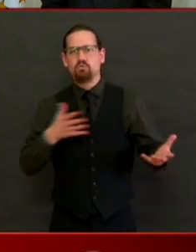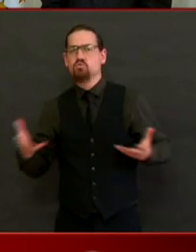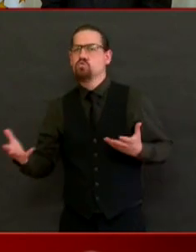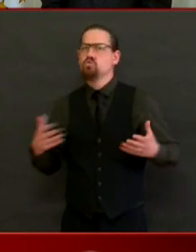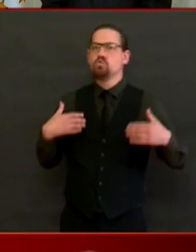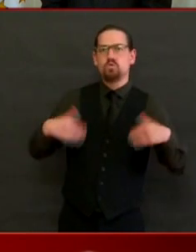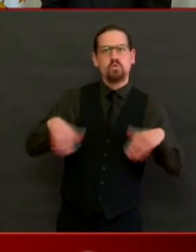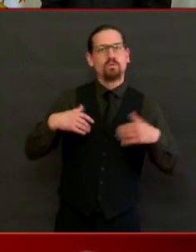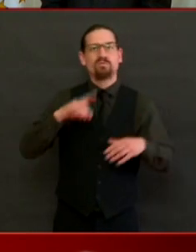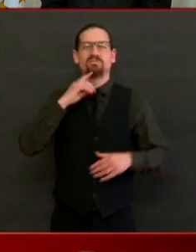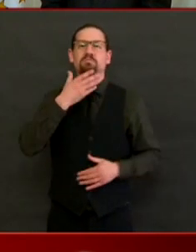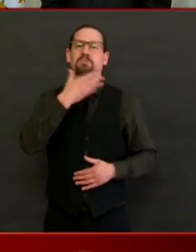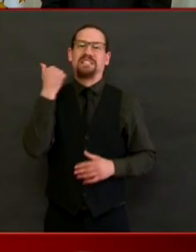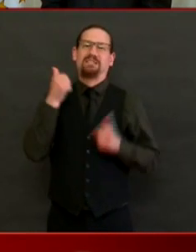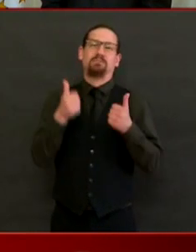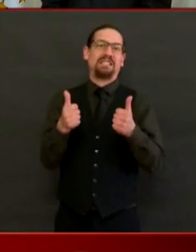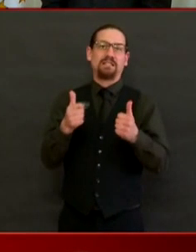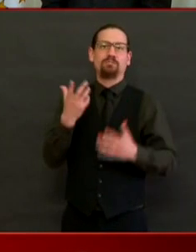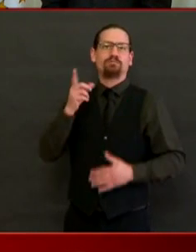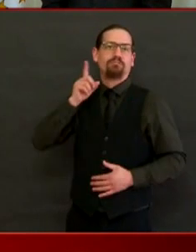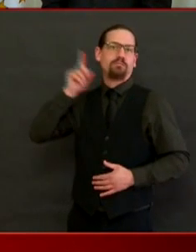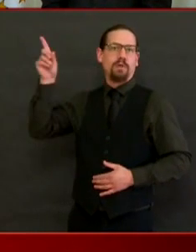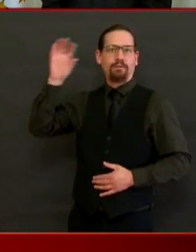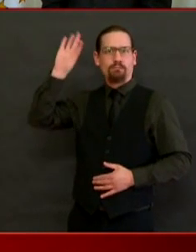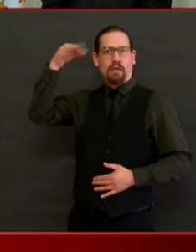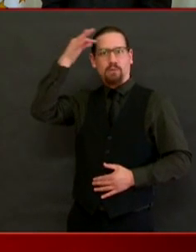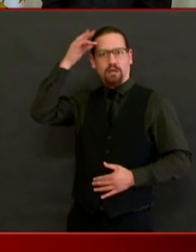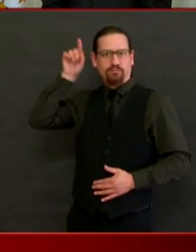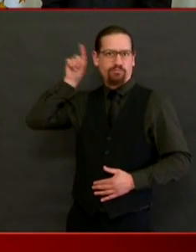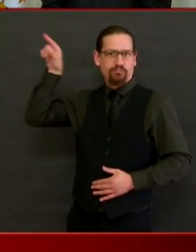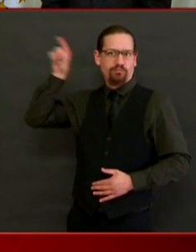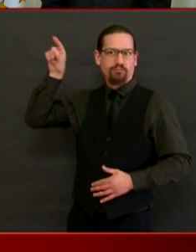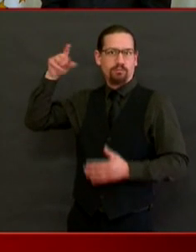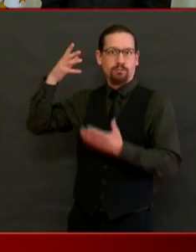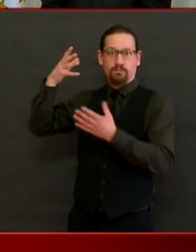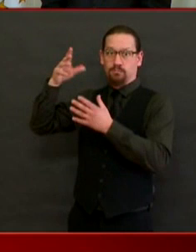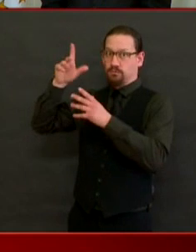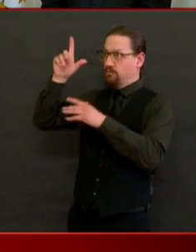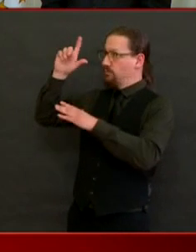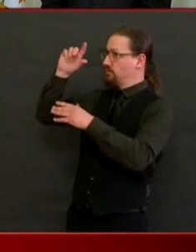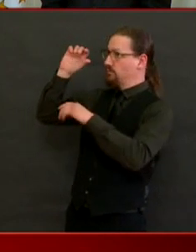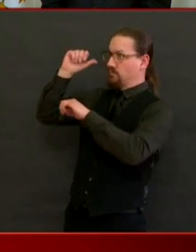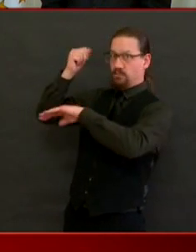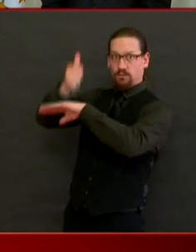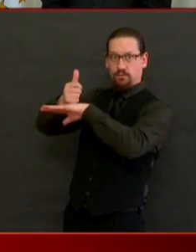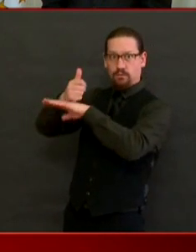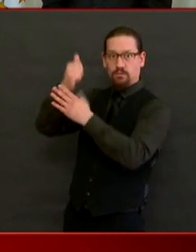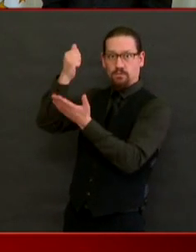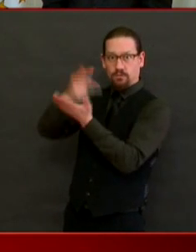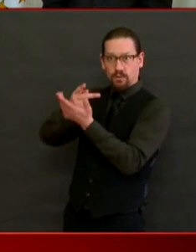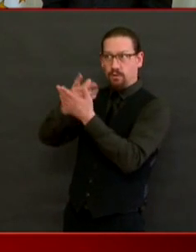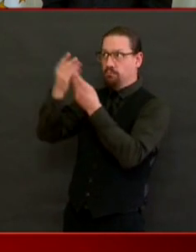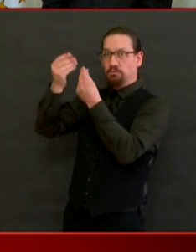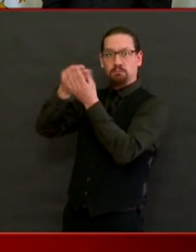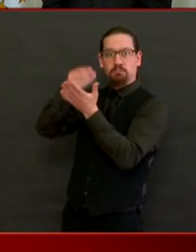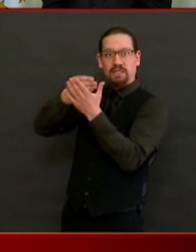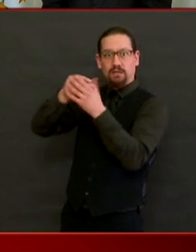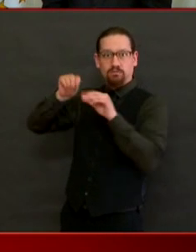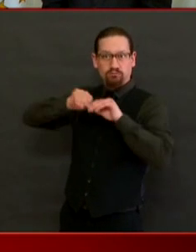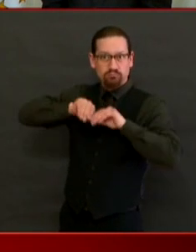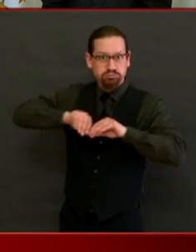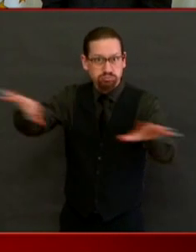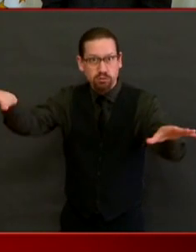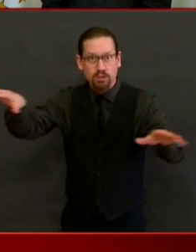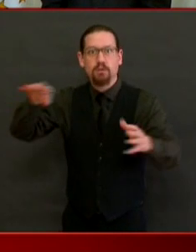government. The federal government, with the pandemic unemployment assistance, has expanded UI benefits, and they've also